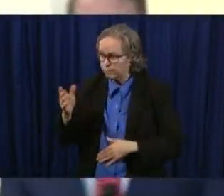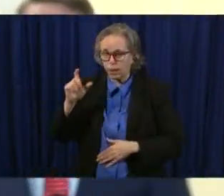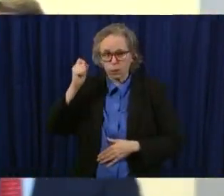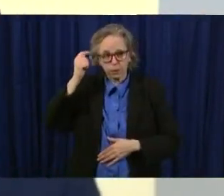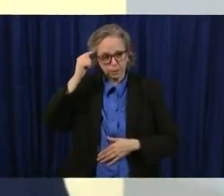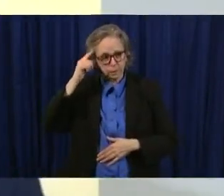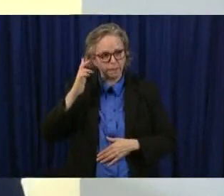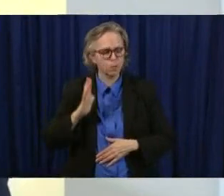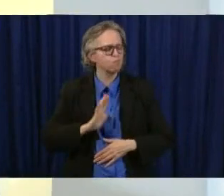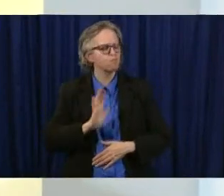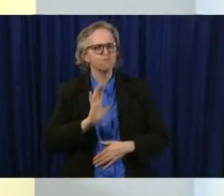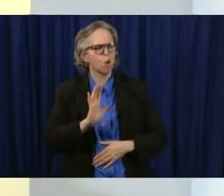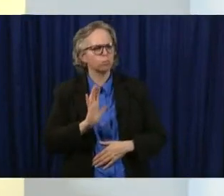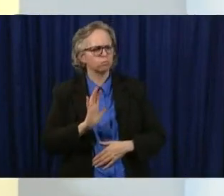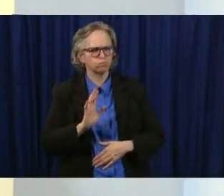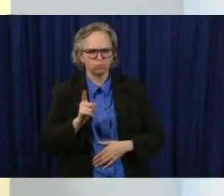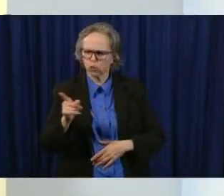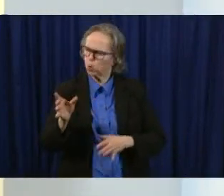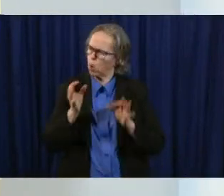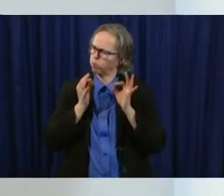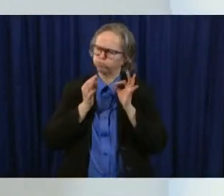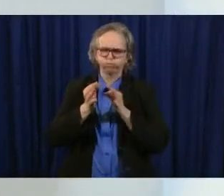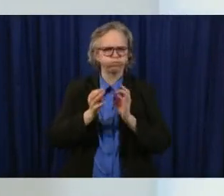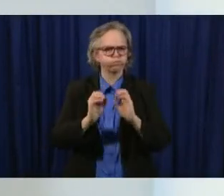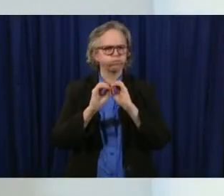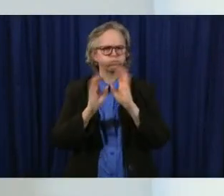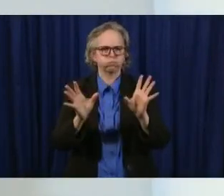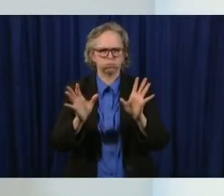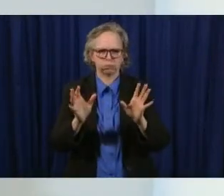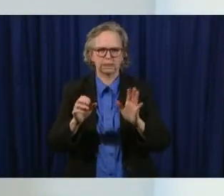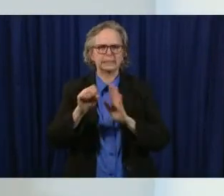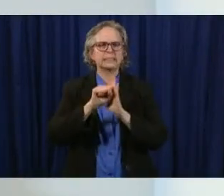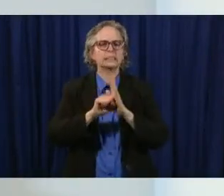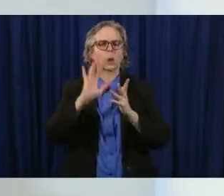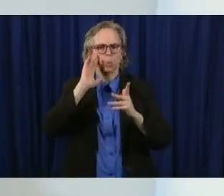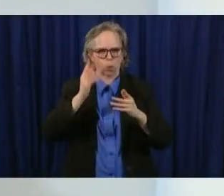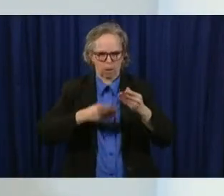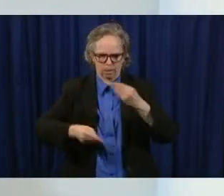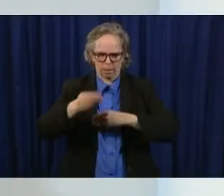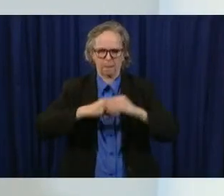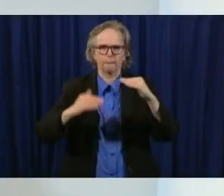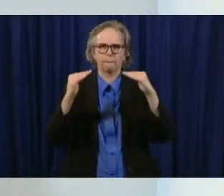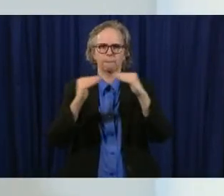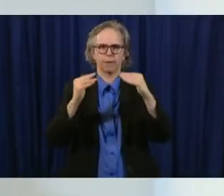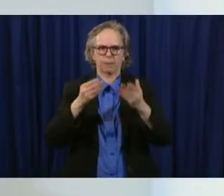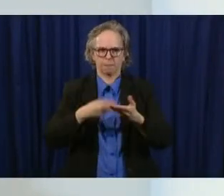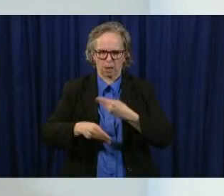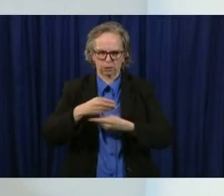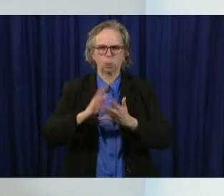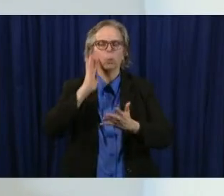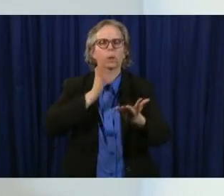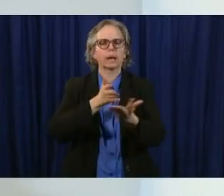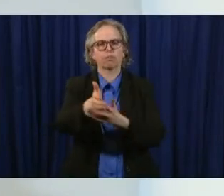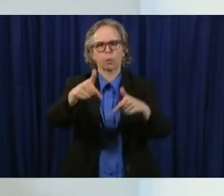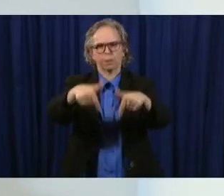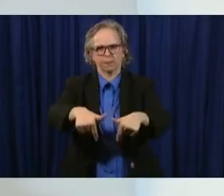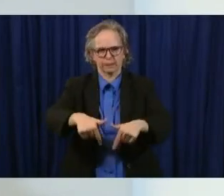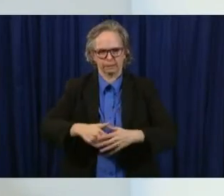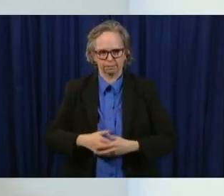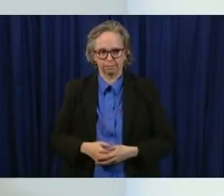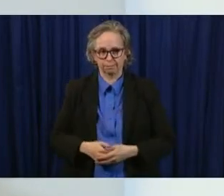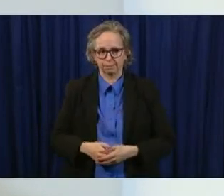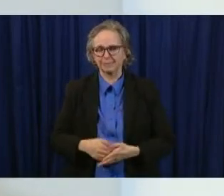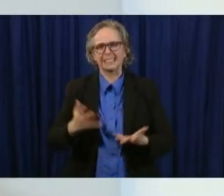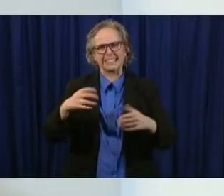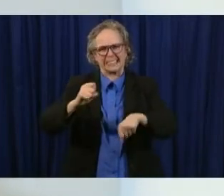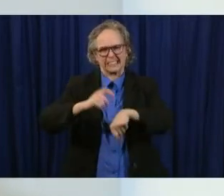you covered it well the state will balance its budget we will get through this uh it's just going to take time and and